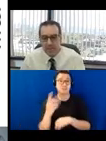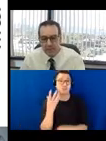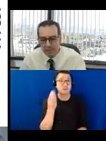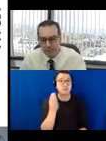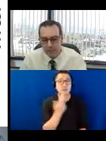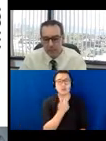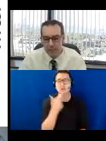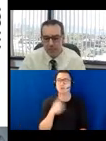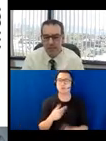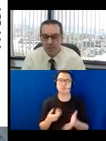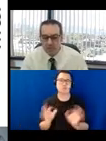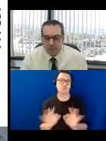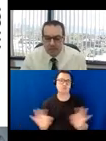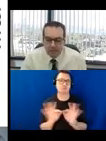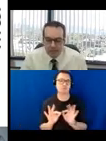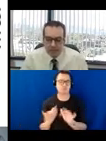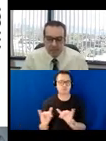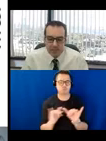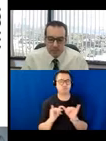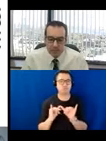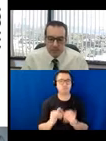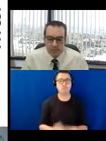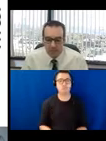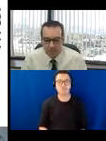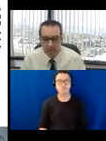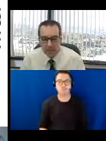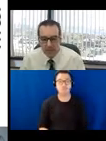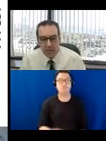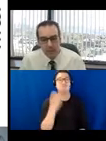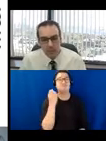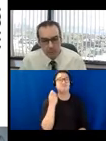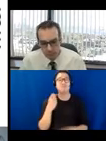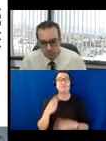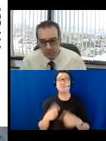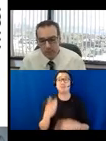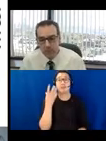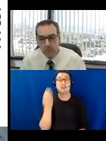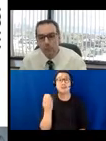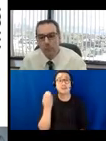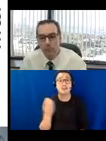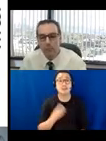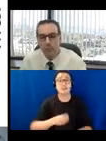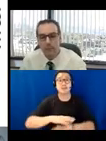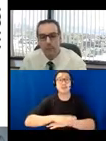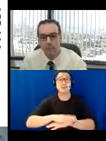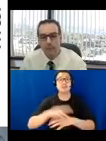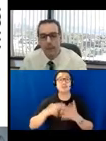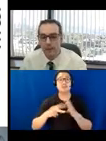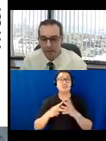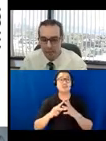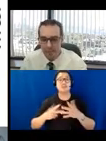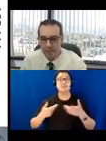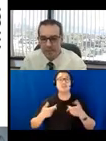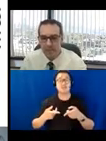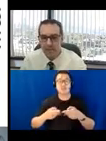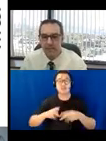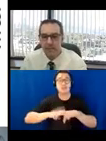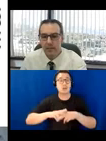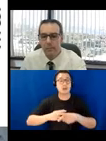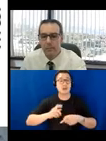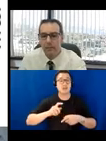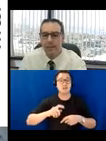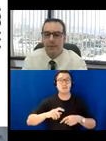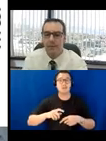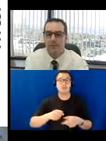accessible tables, the seating must not be fixed. Those seats must be movable. There can be seats there,